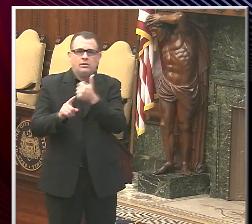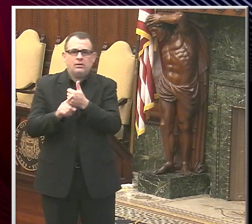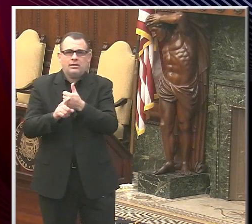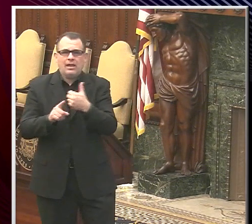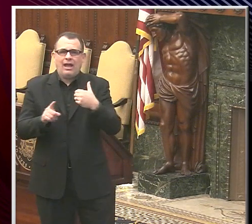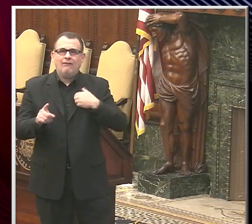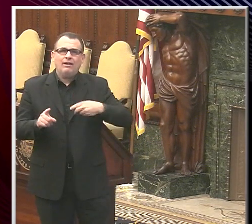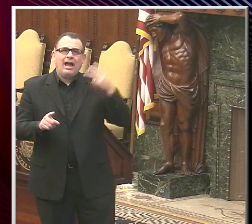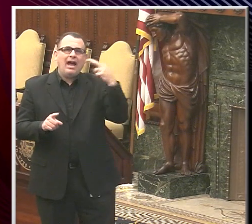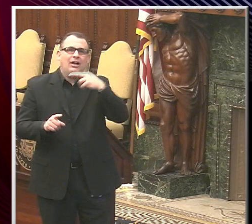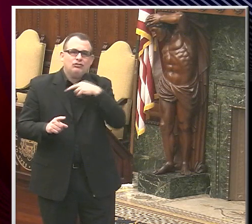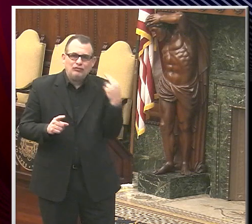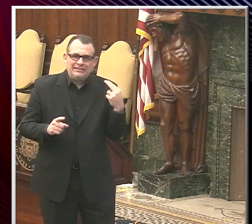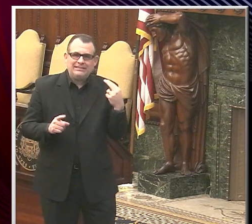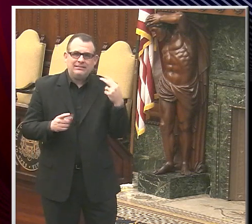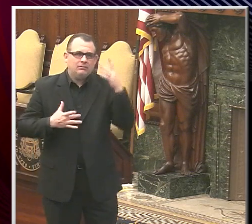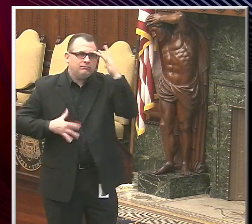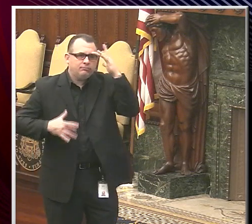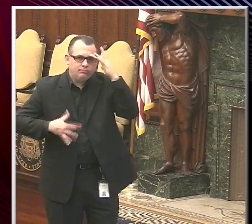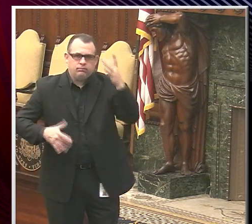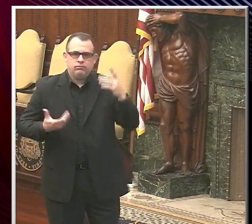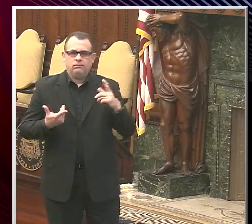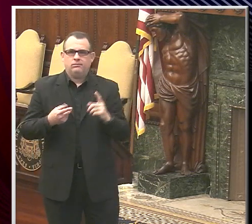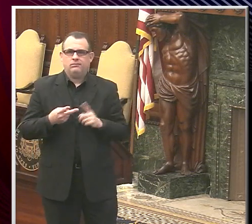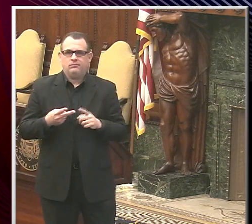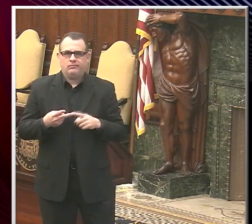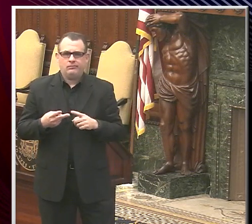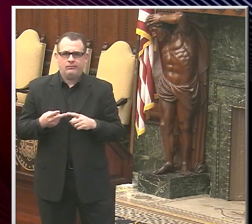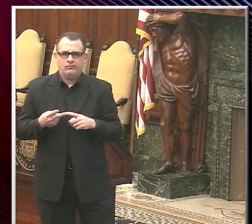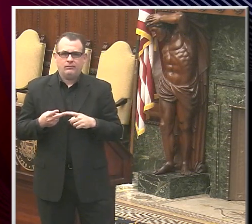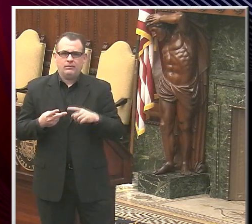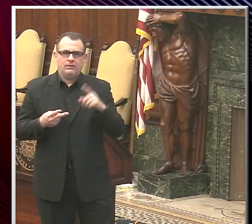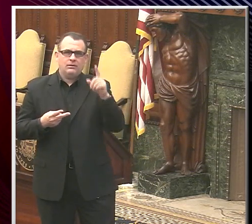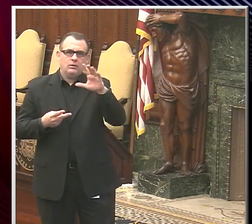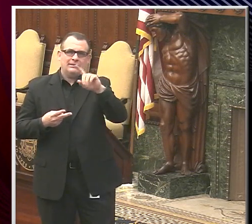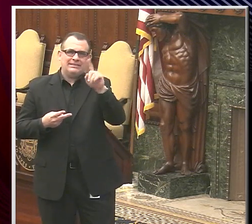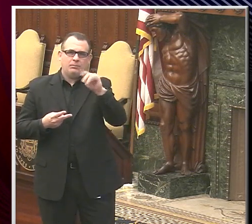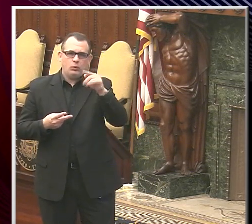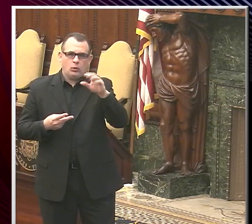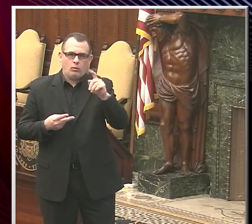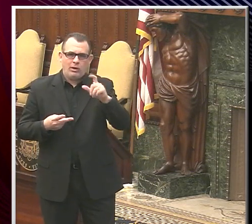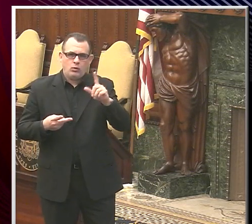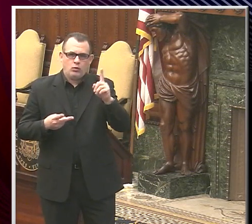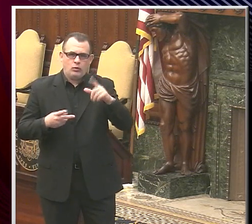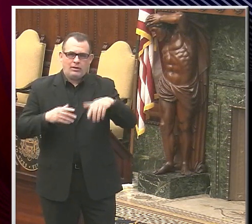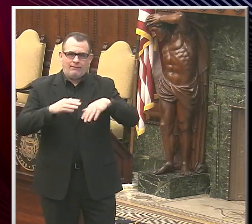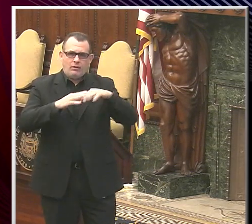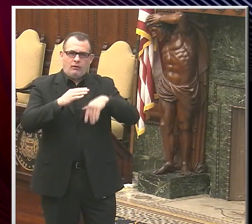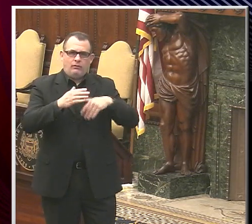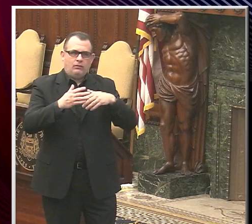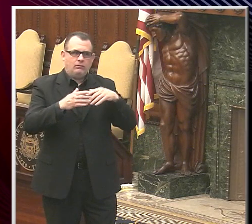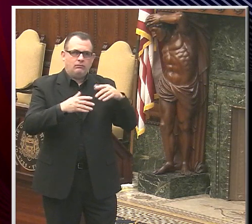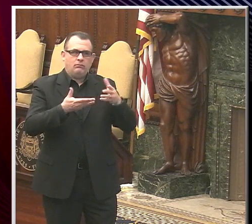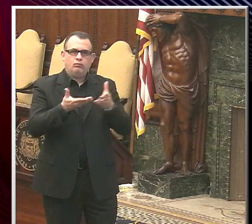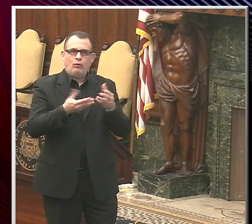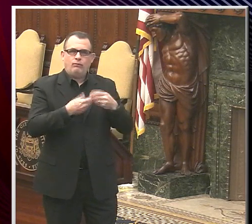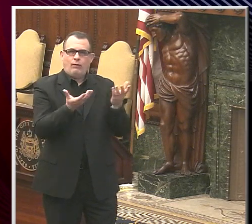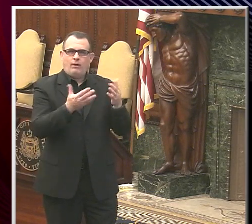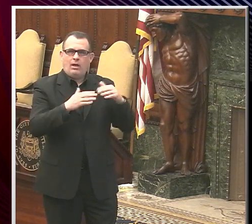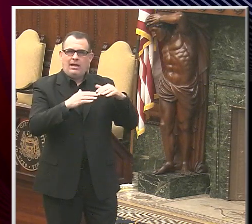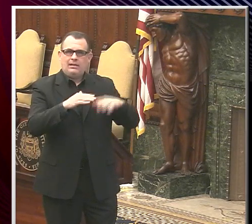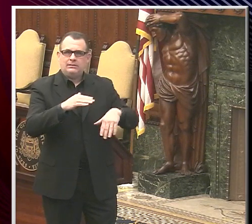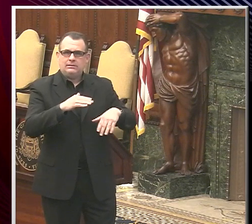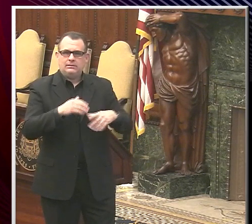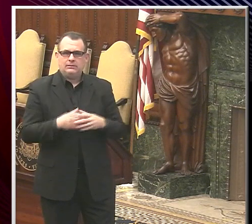risk medical conditions, particularly if they're from zip codes where they've been under vaccinating in those areas. And